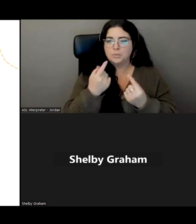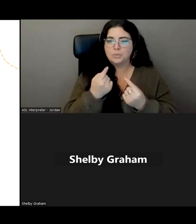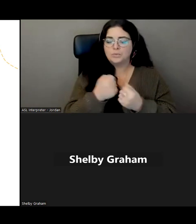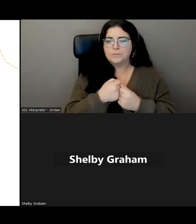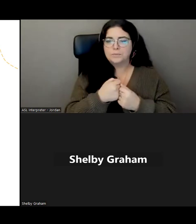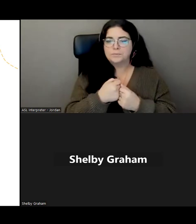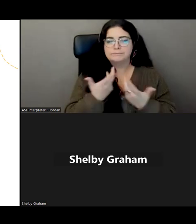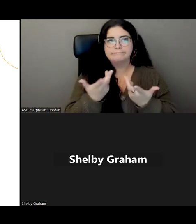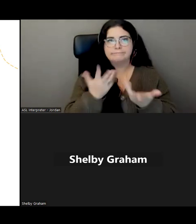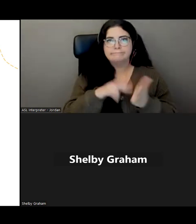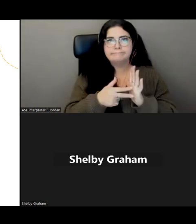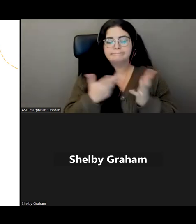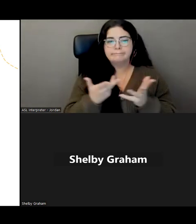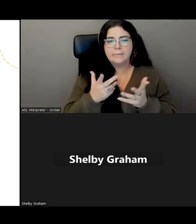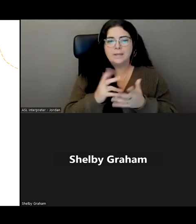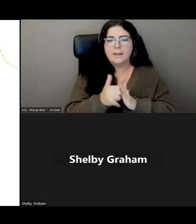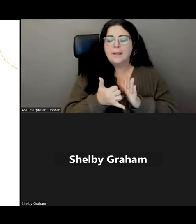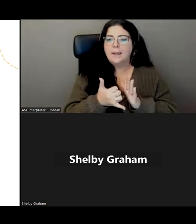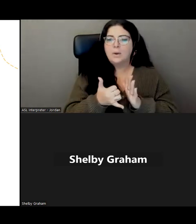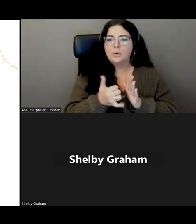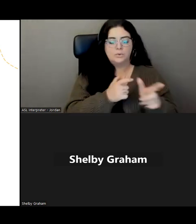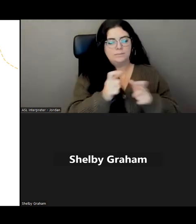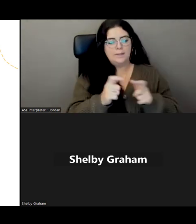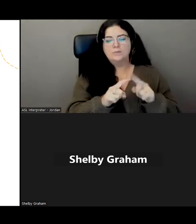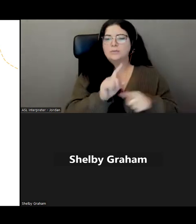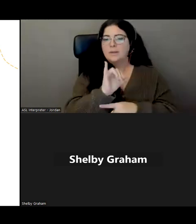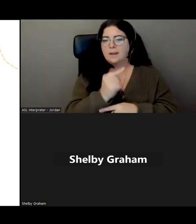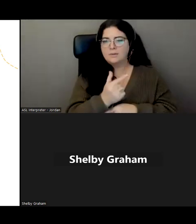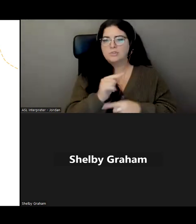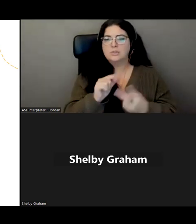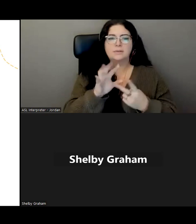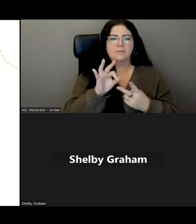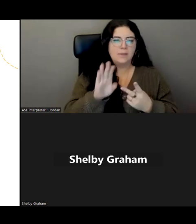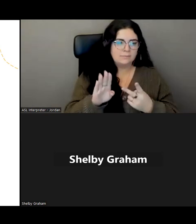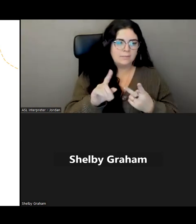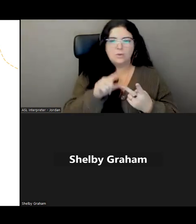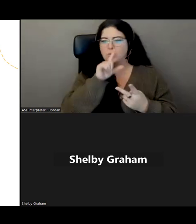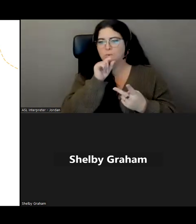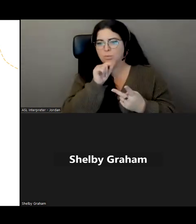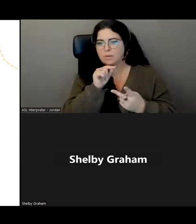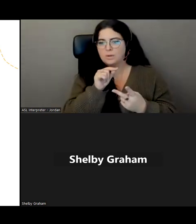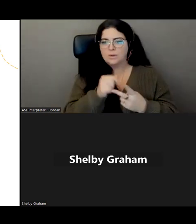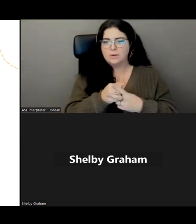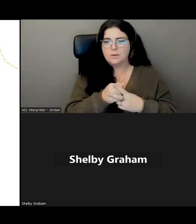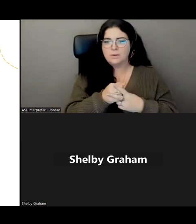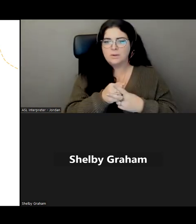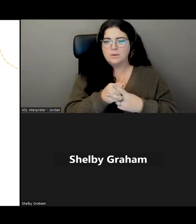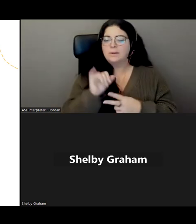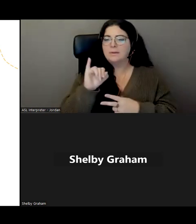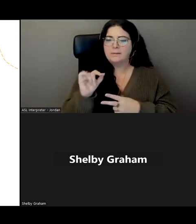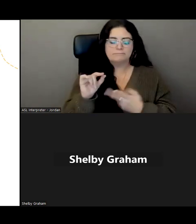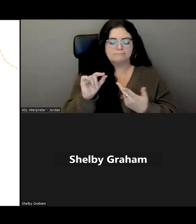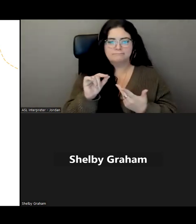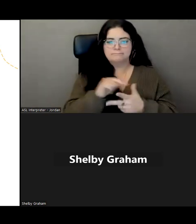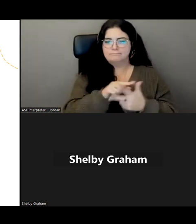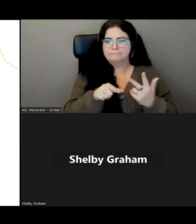how to manage different social media networks like Facebook and Twitter through and Instagram through